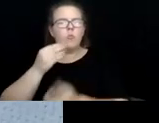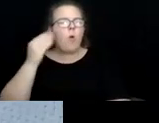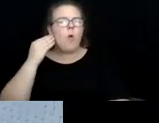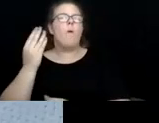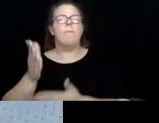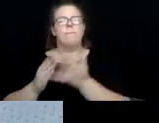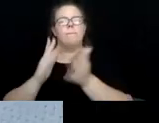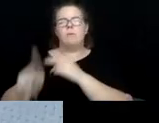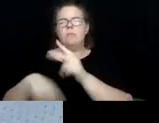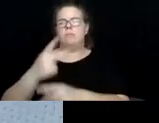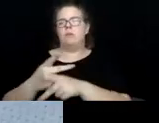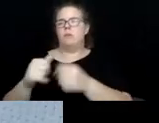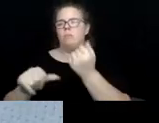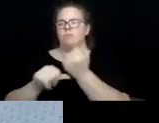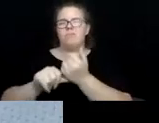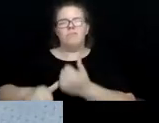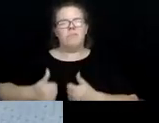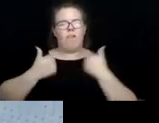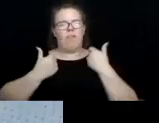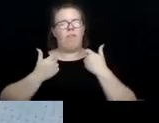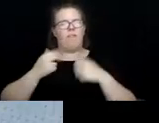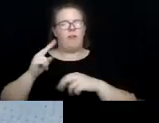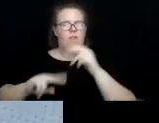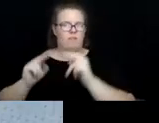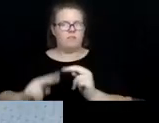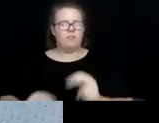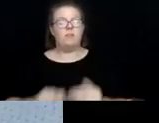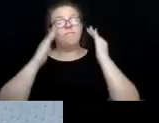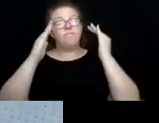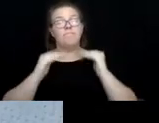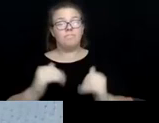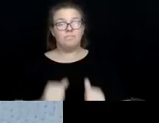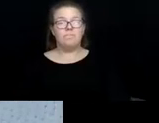of other assisted living facility. Next slide.